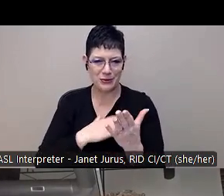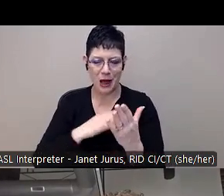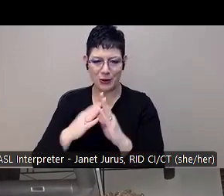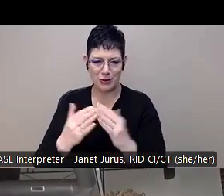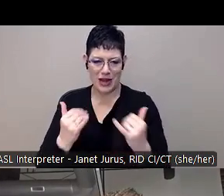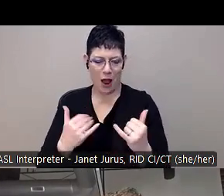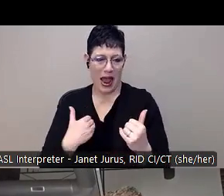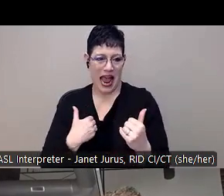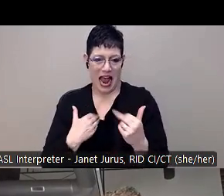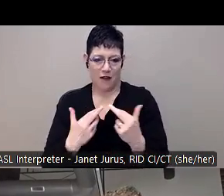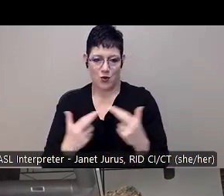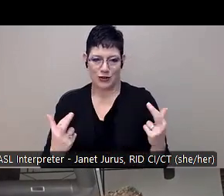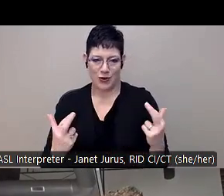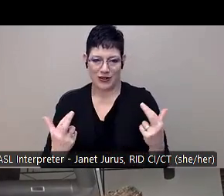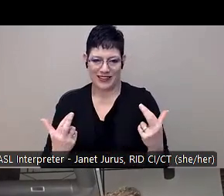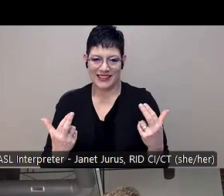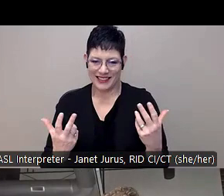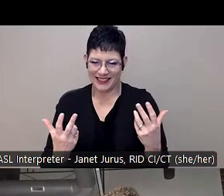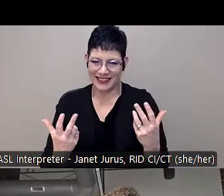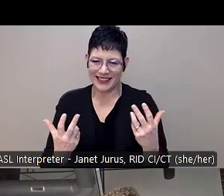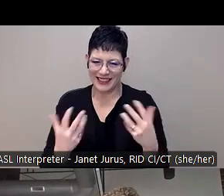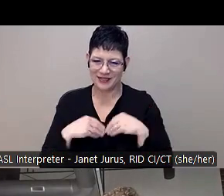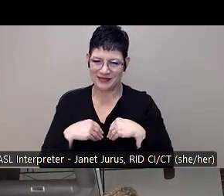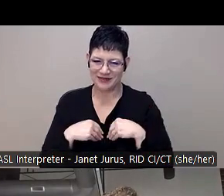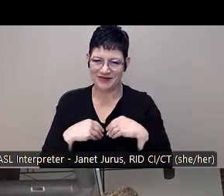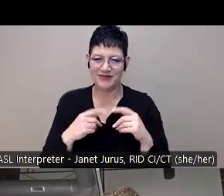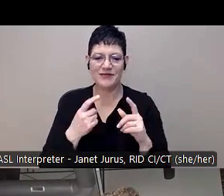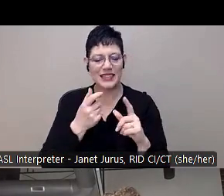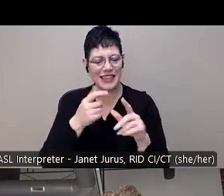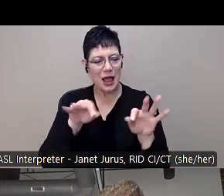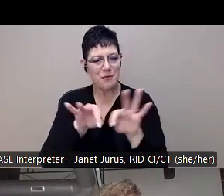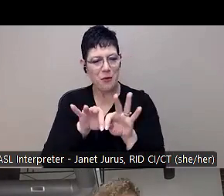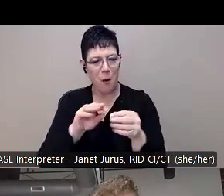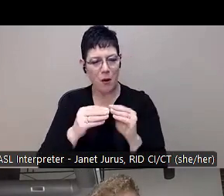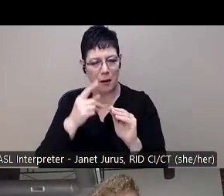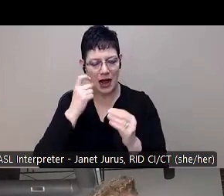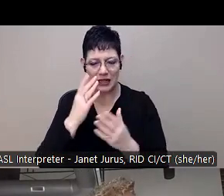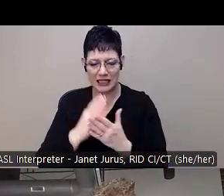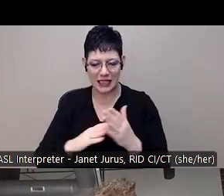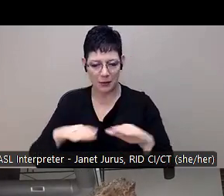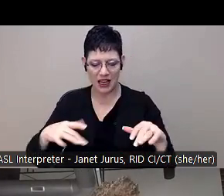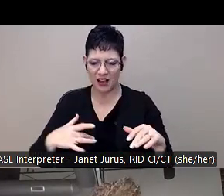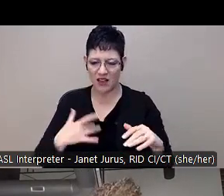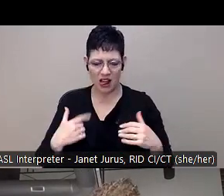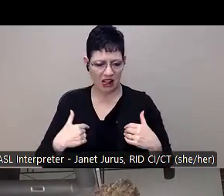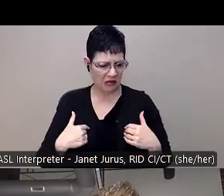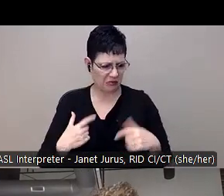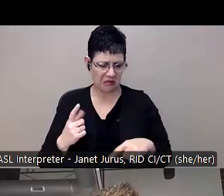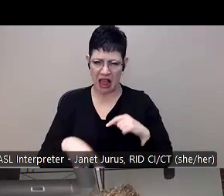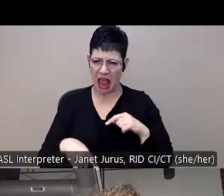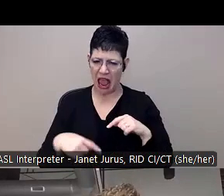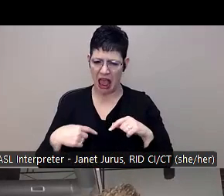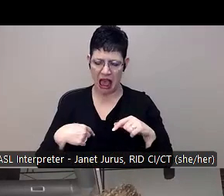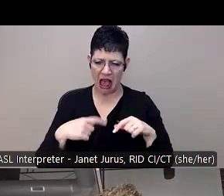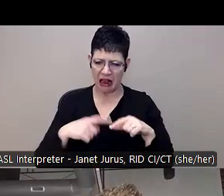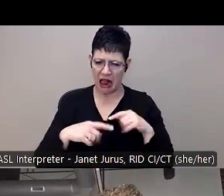see and to ask that question because, um, when students came in, they didn't think they were leaders. So in the beginning that,